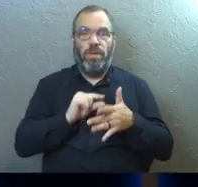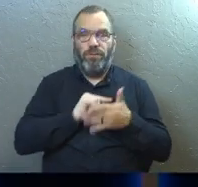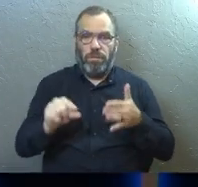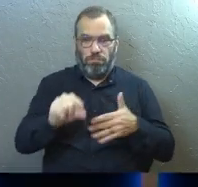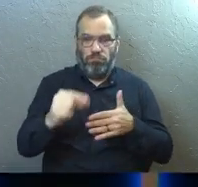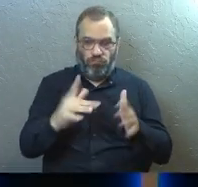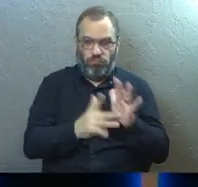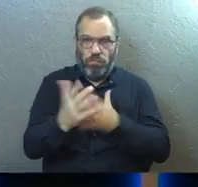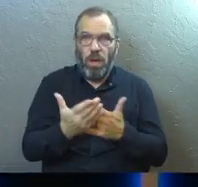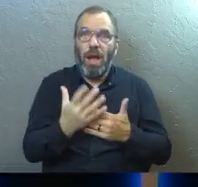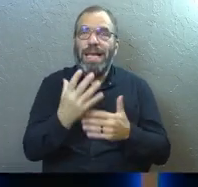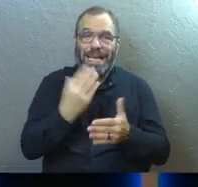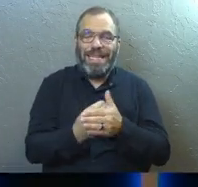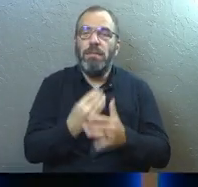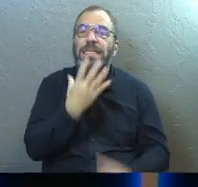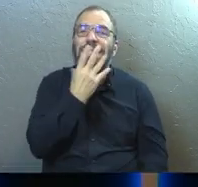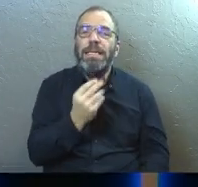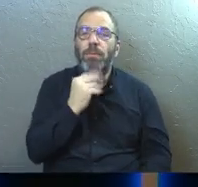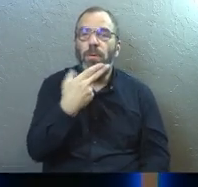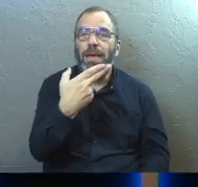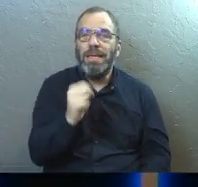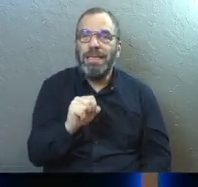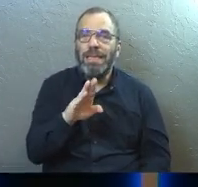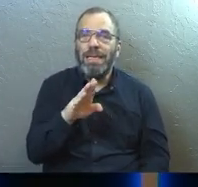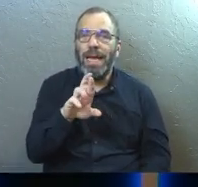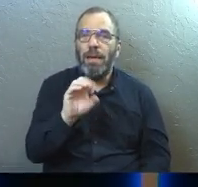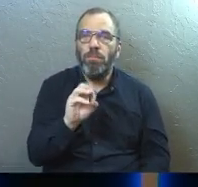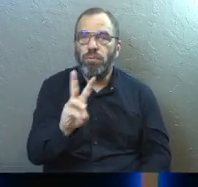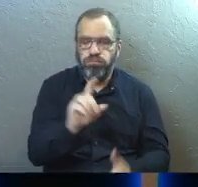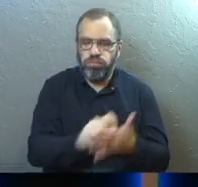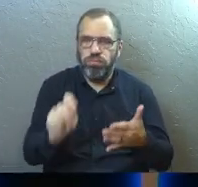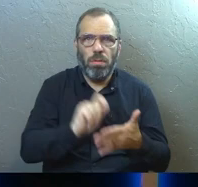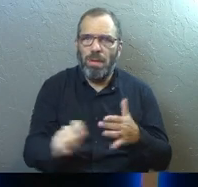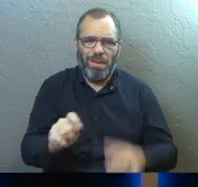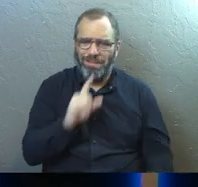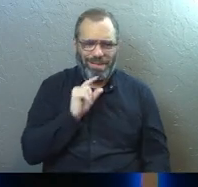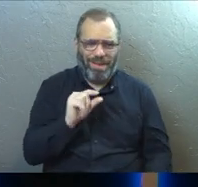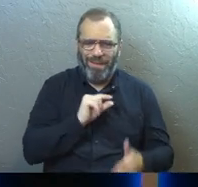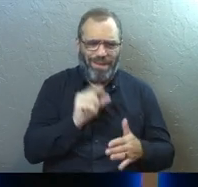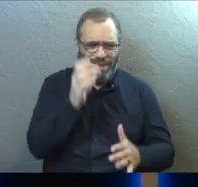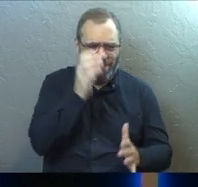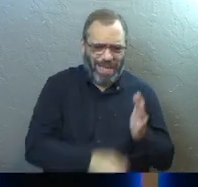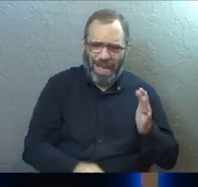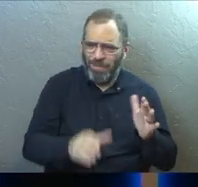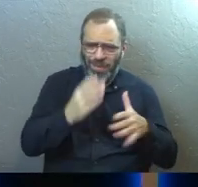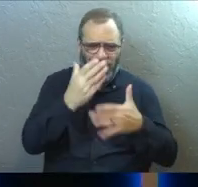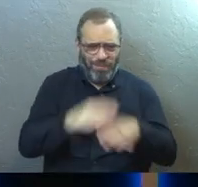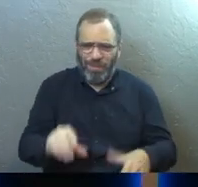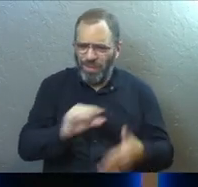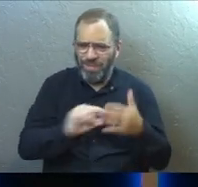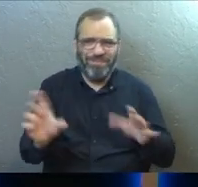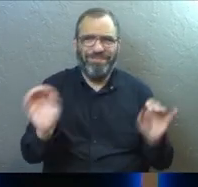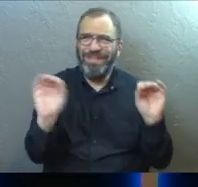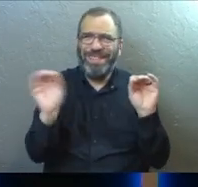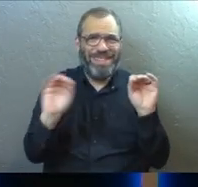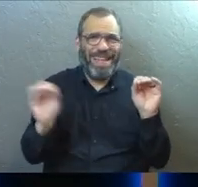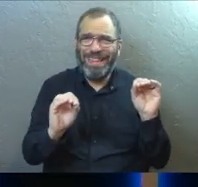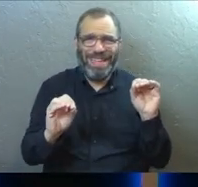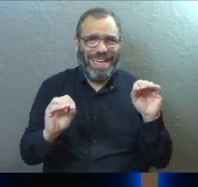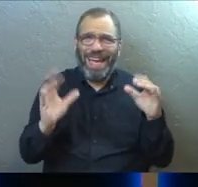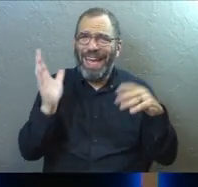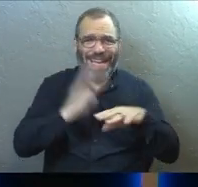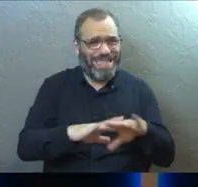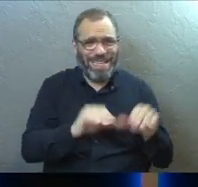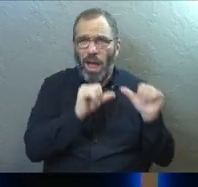have in your hand, when it was in Hebrew, okay, when it was originally written there, it did not have chapter breaks and verse breaks there.